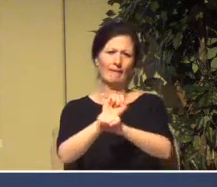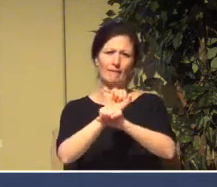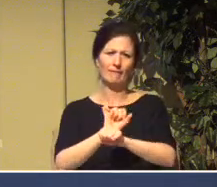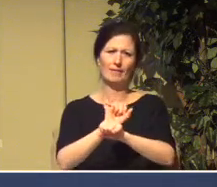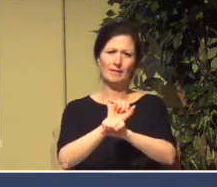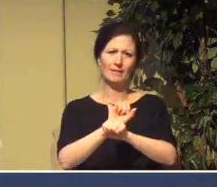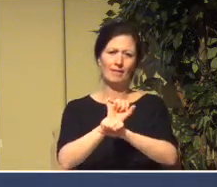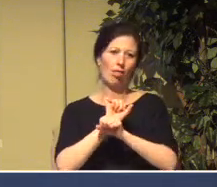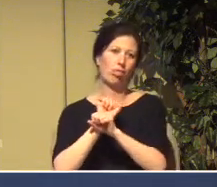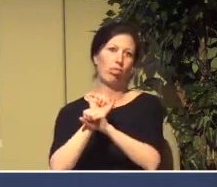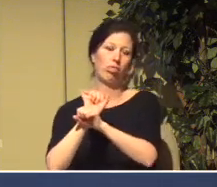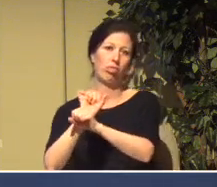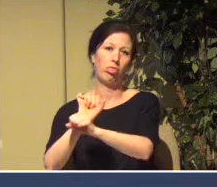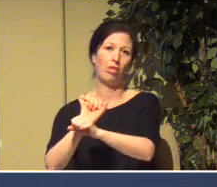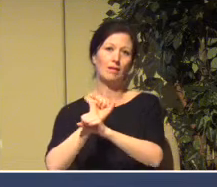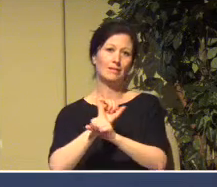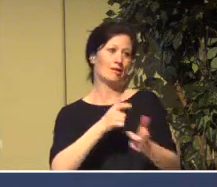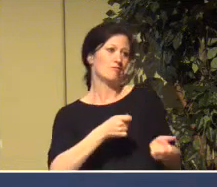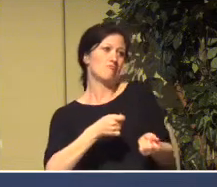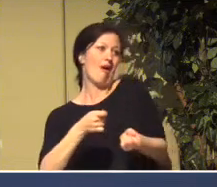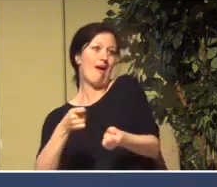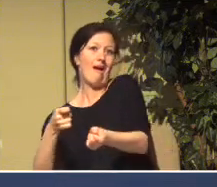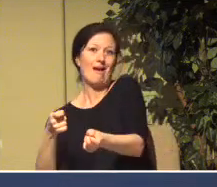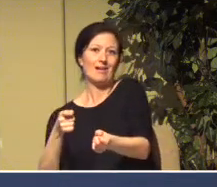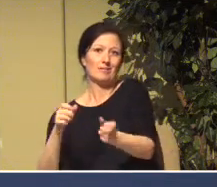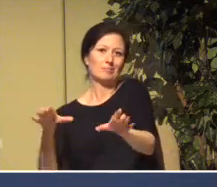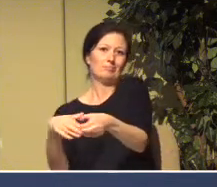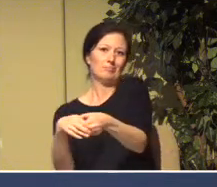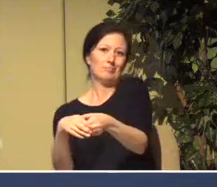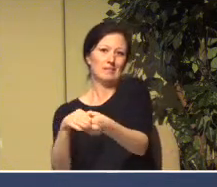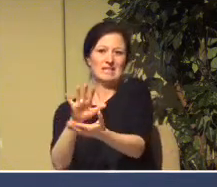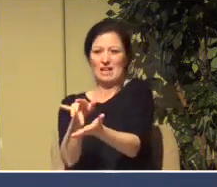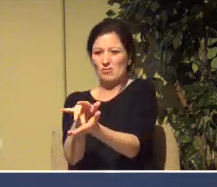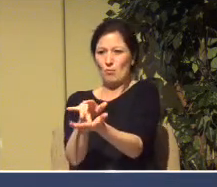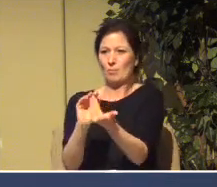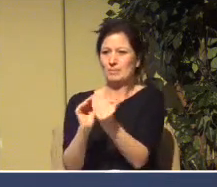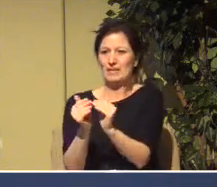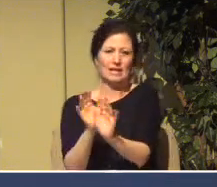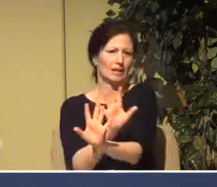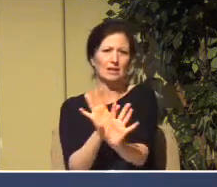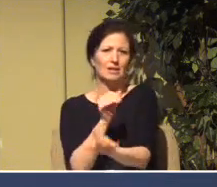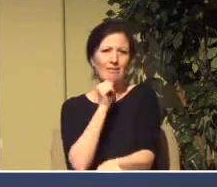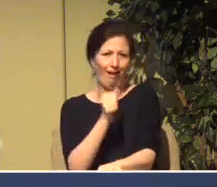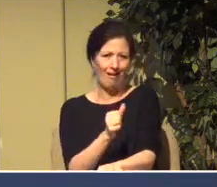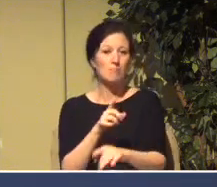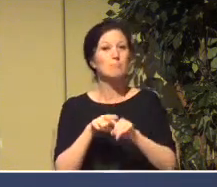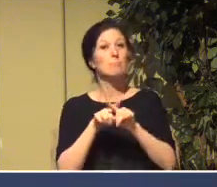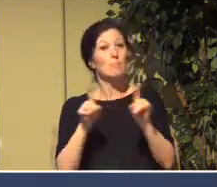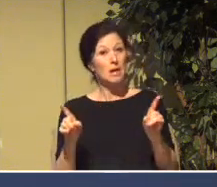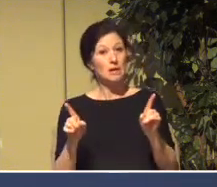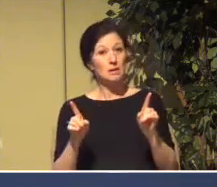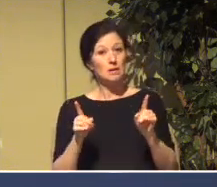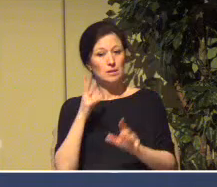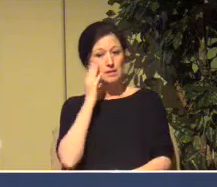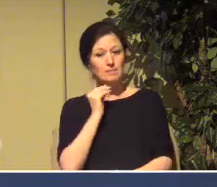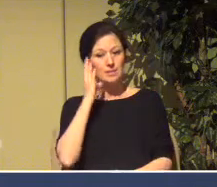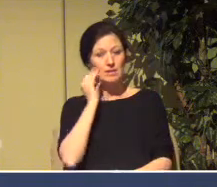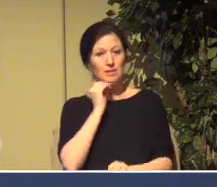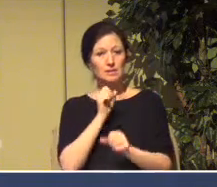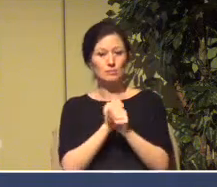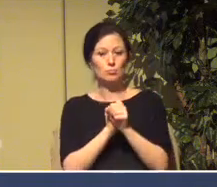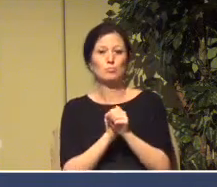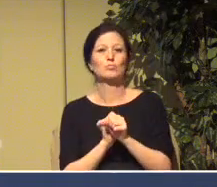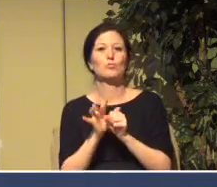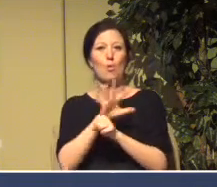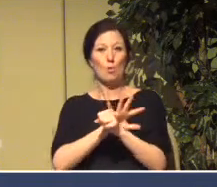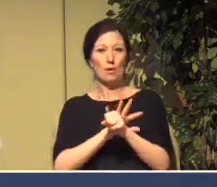like the Israelites were, like the Jewish people. But we experience the coronavirus, and